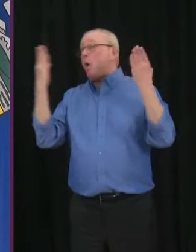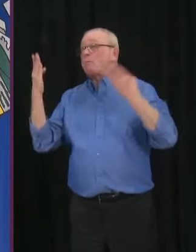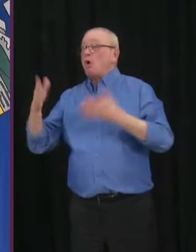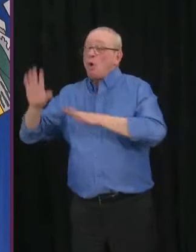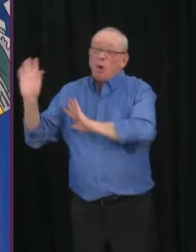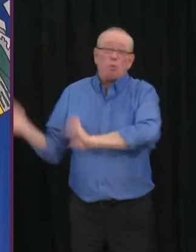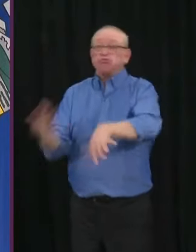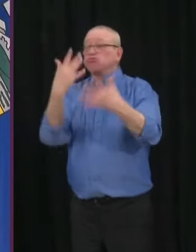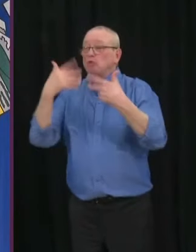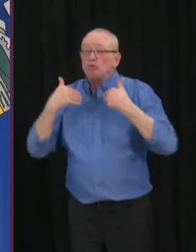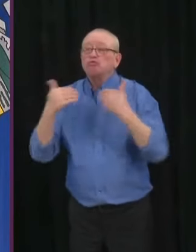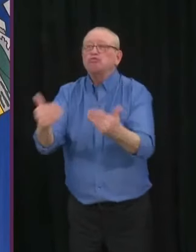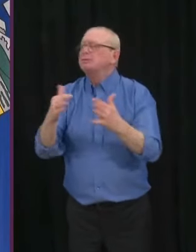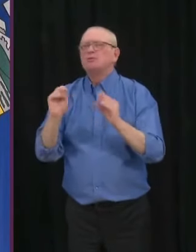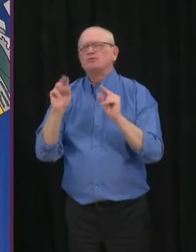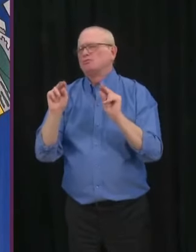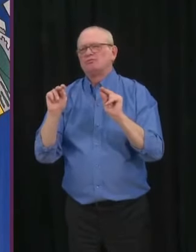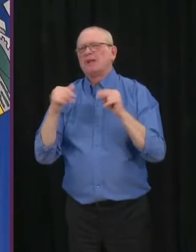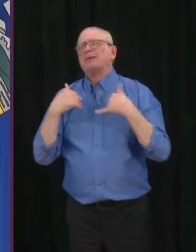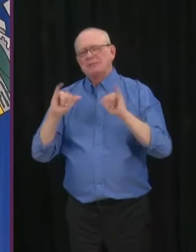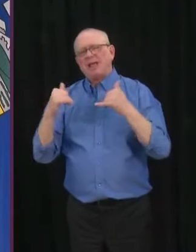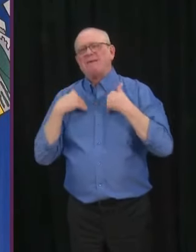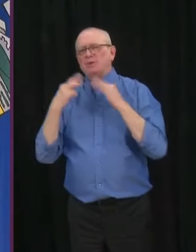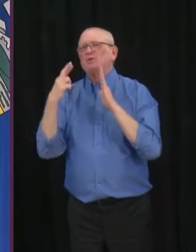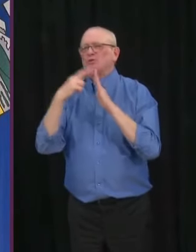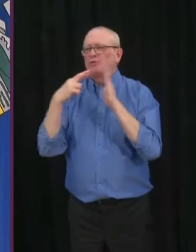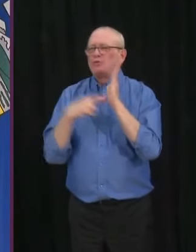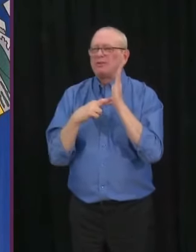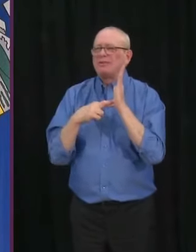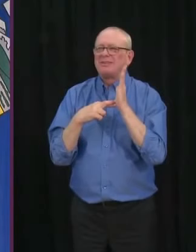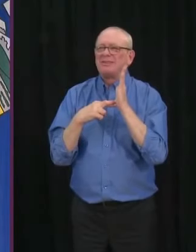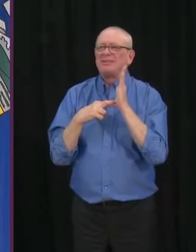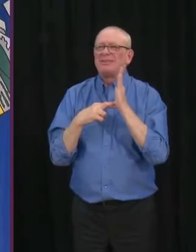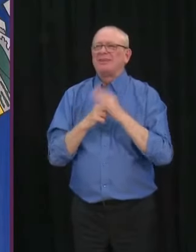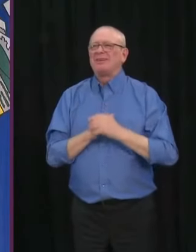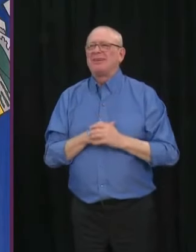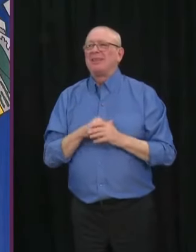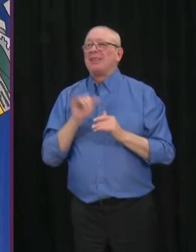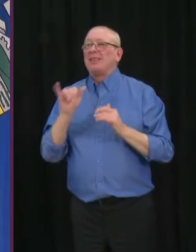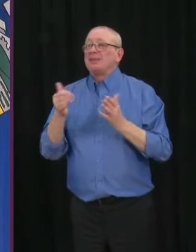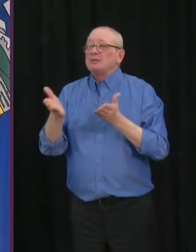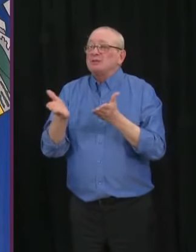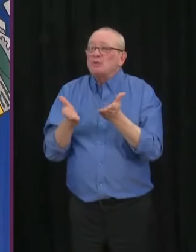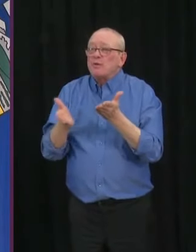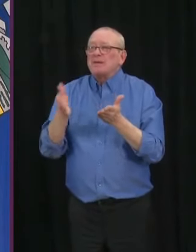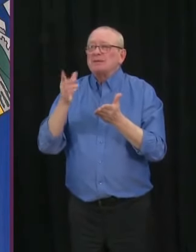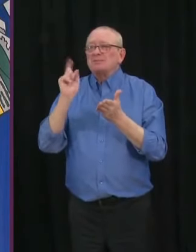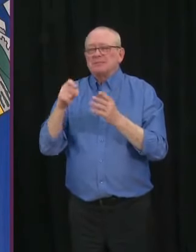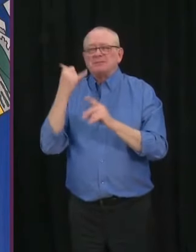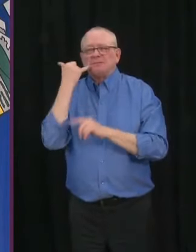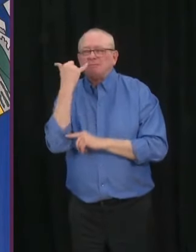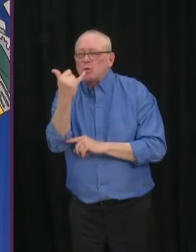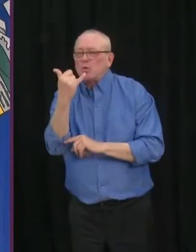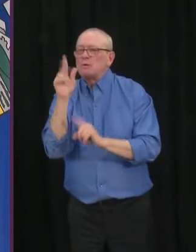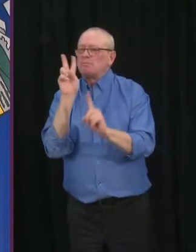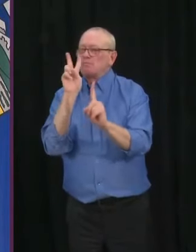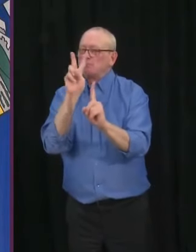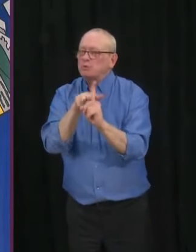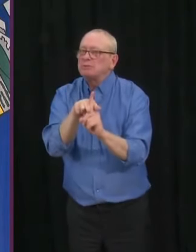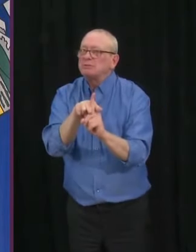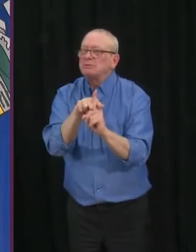this time, we still are doing personal services by appointment only, and folks have to still continue to follow the public health guidelines